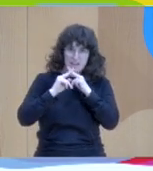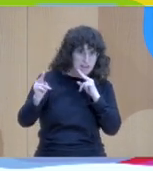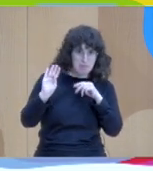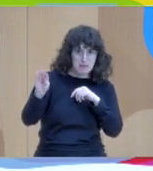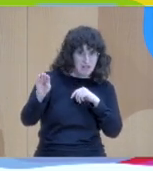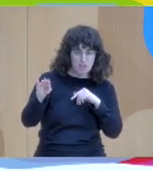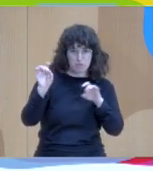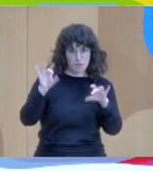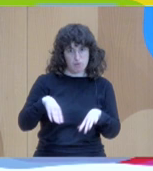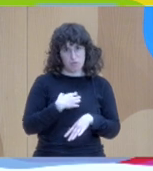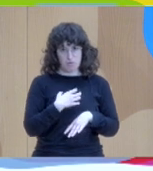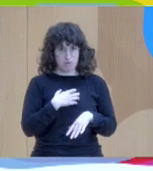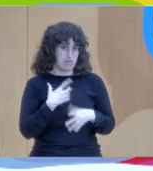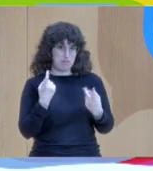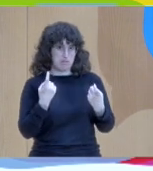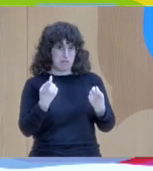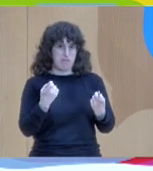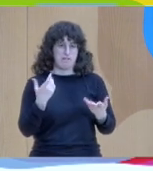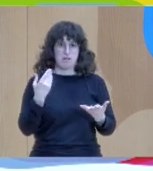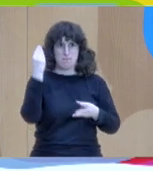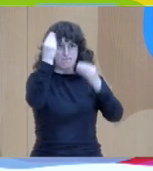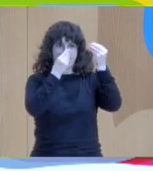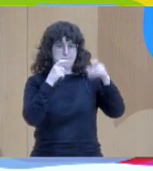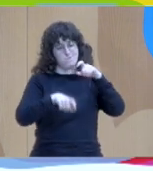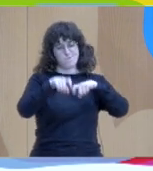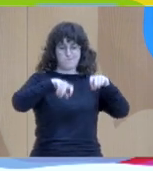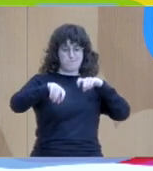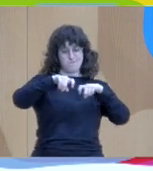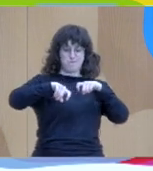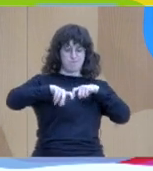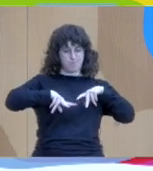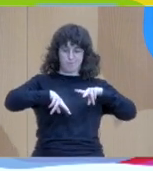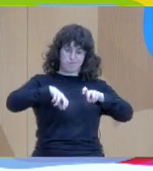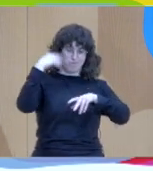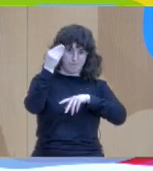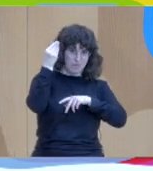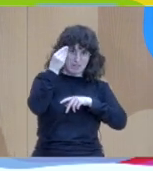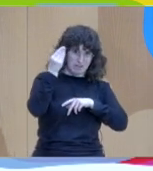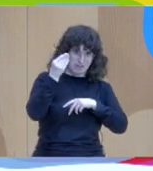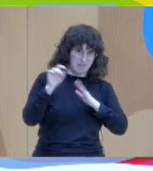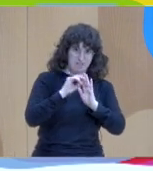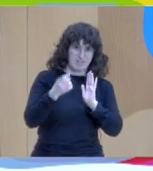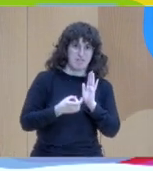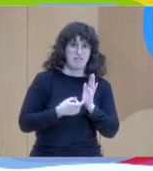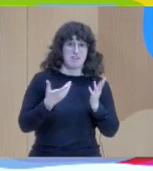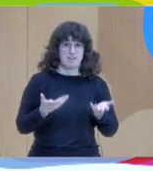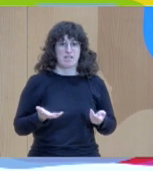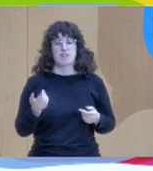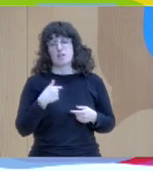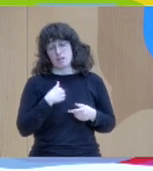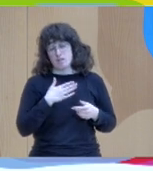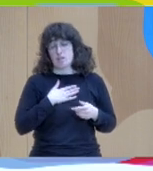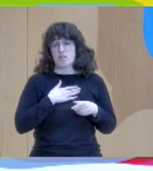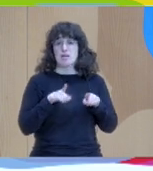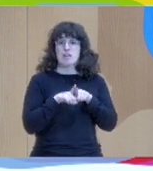I had been doing with my brother consultation for firms and organizations, and my brother knew of